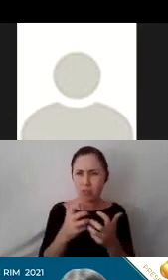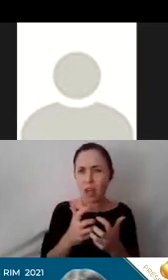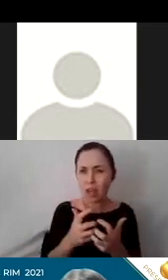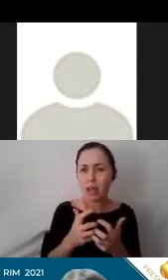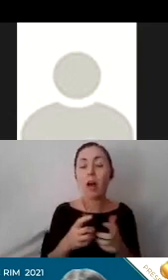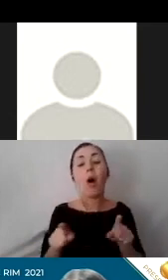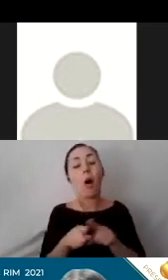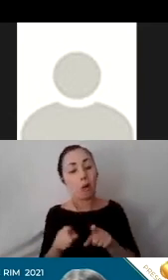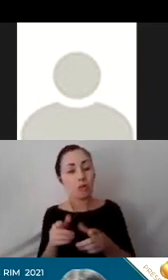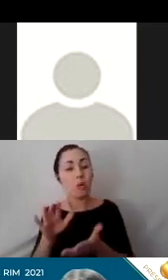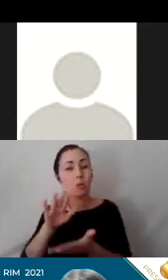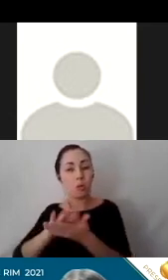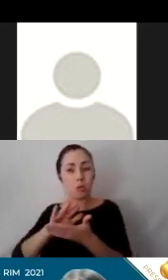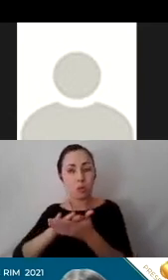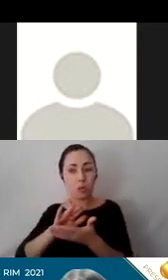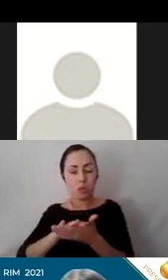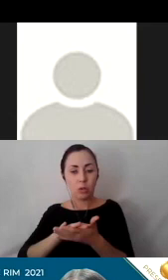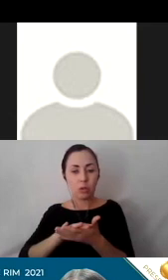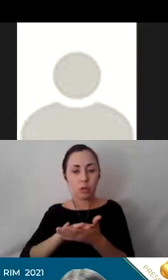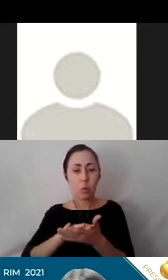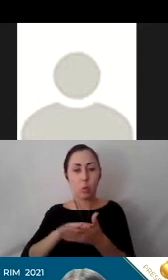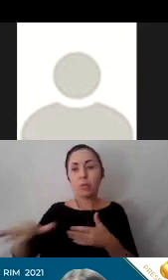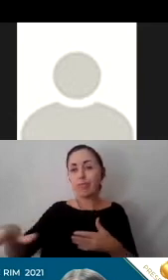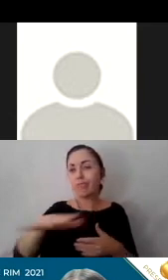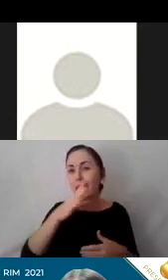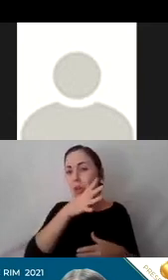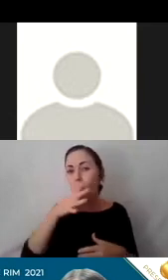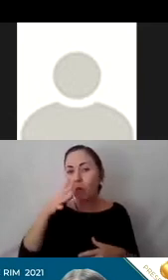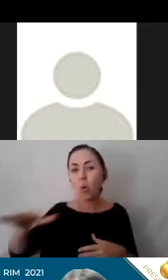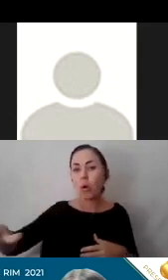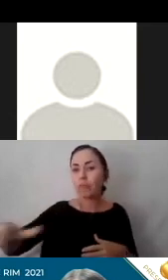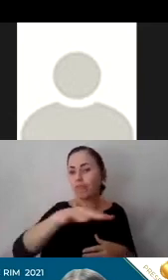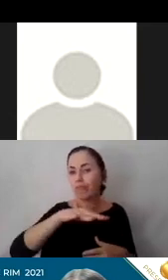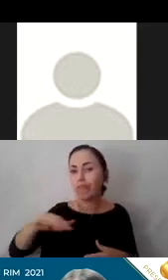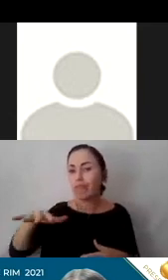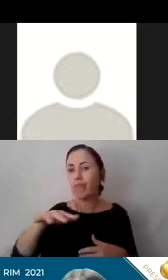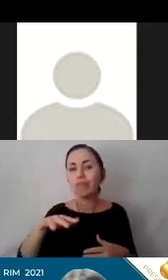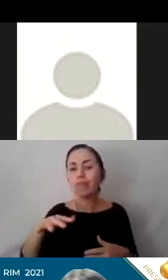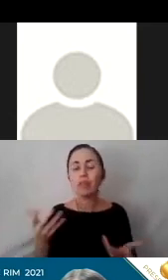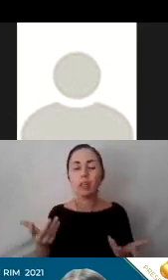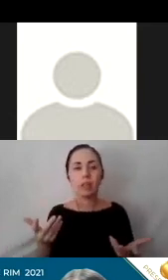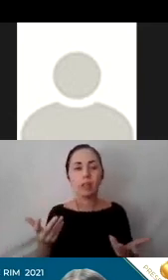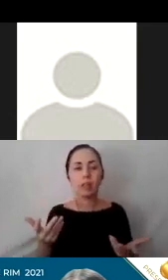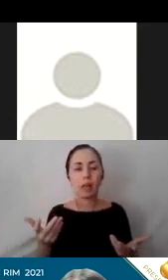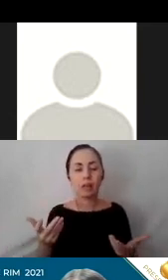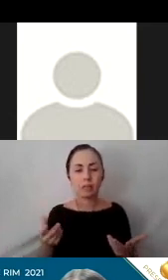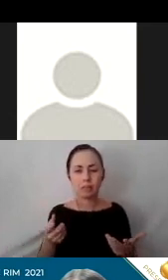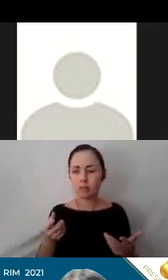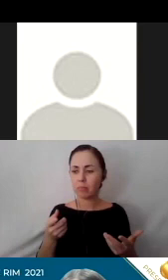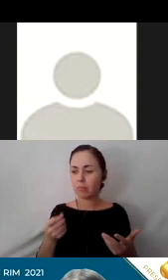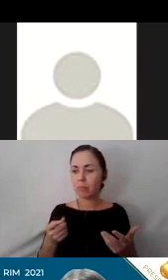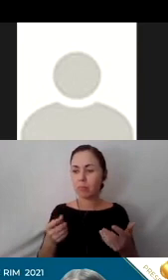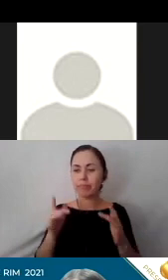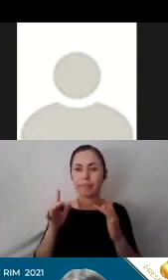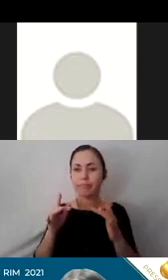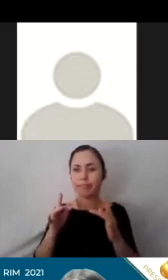do have schools in the rural parts across the Hawaii islands that are experiencing the lack